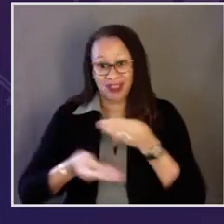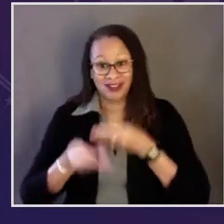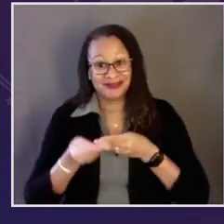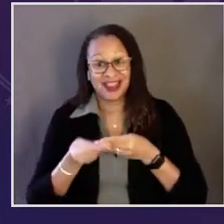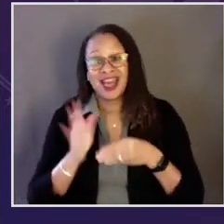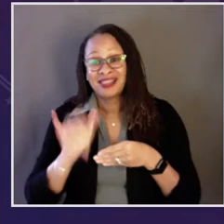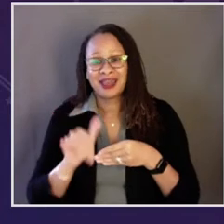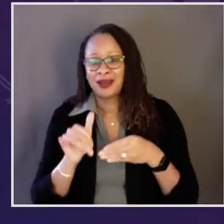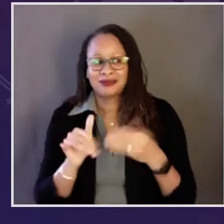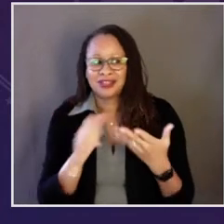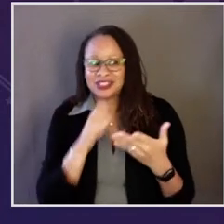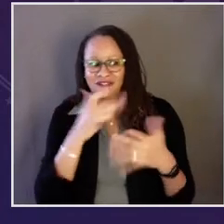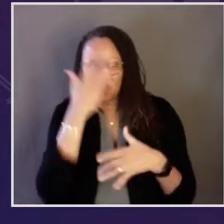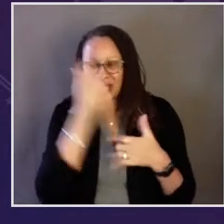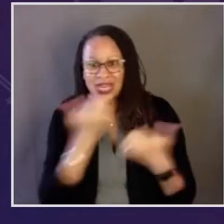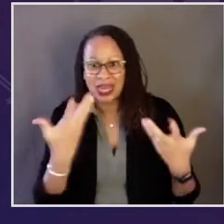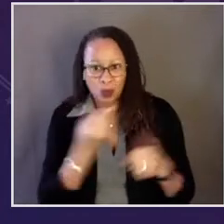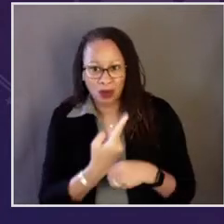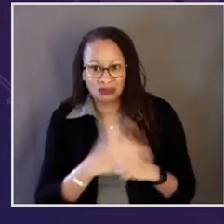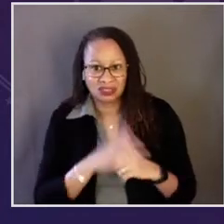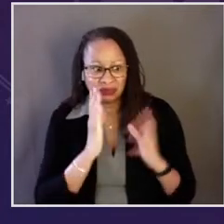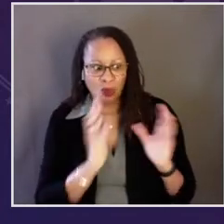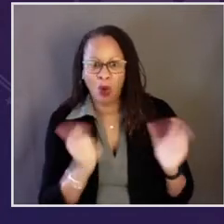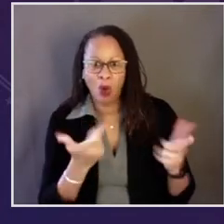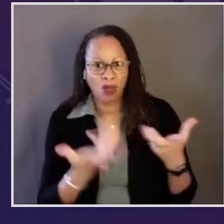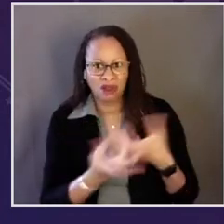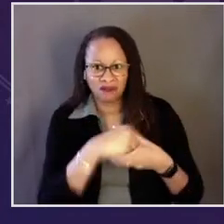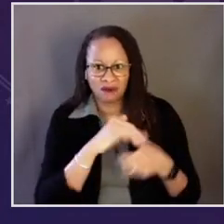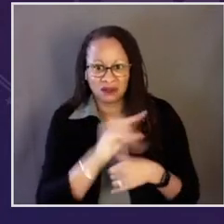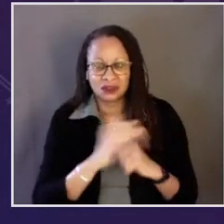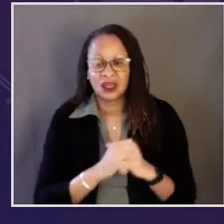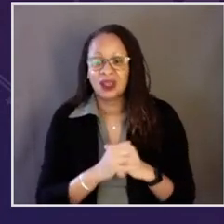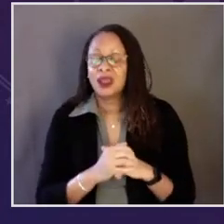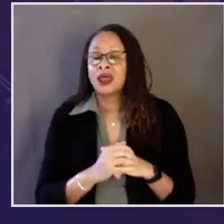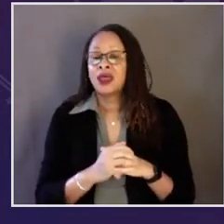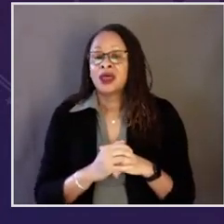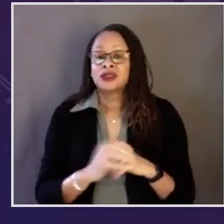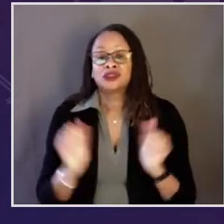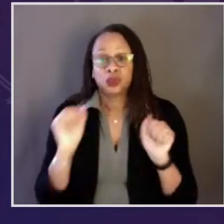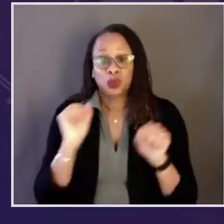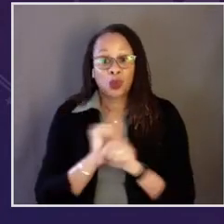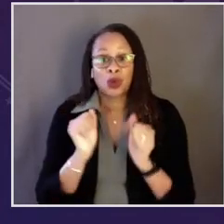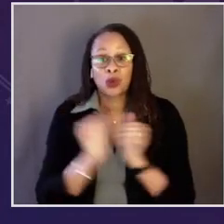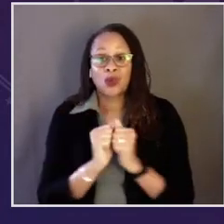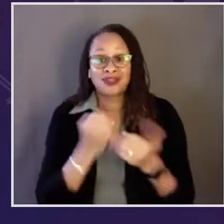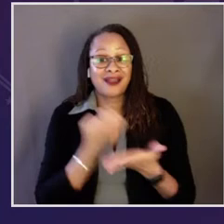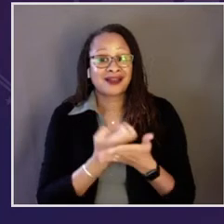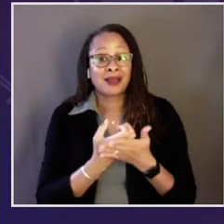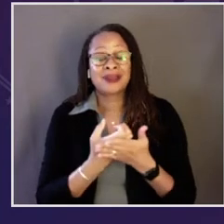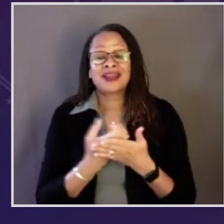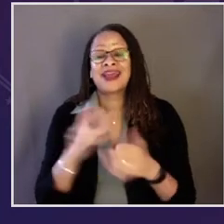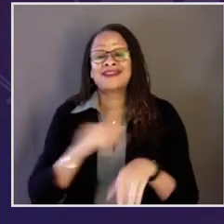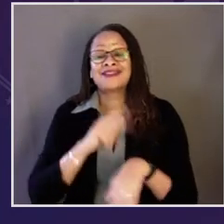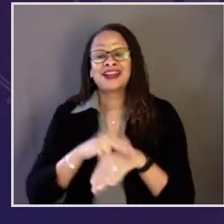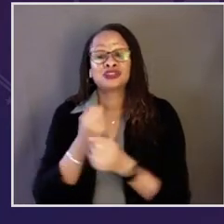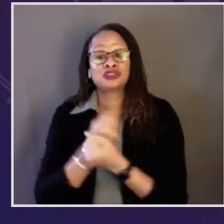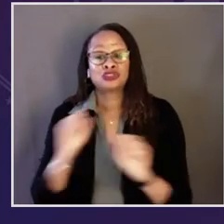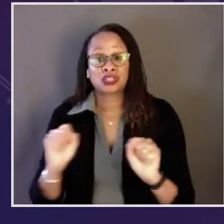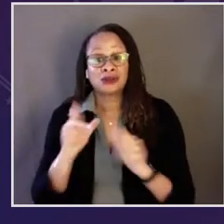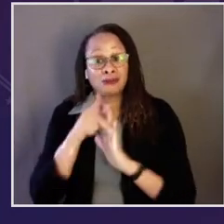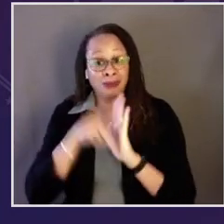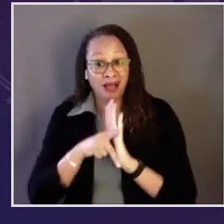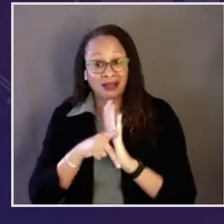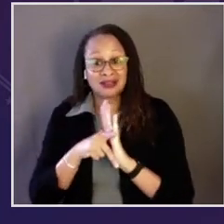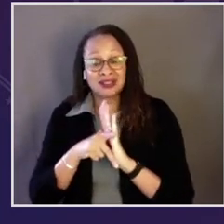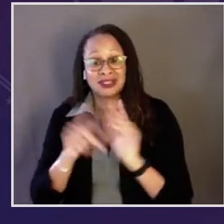us all stronger. or how we're made stronger by trade, one that leaves nobody behind. She can work closely with my economic and